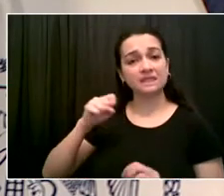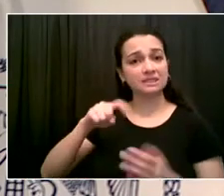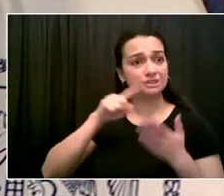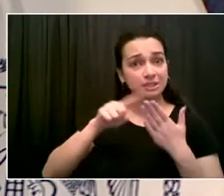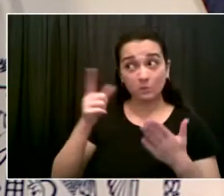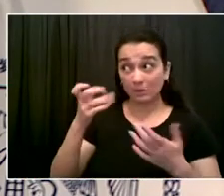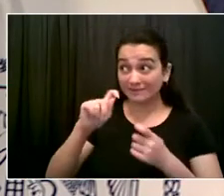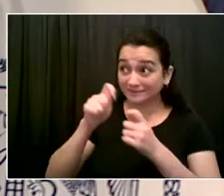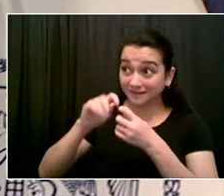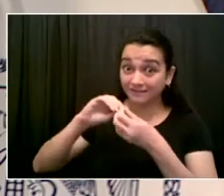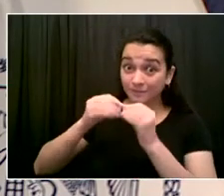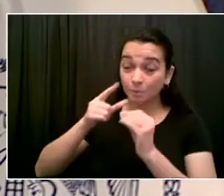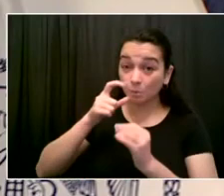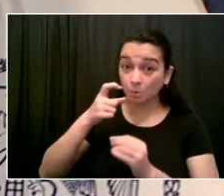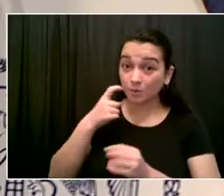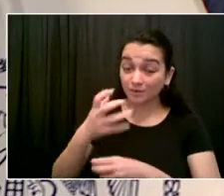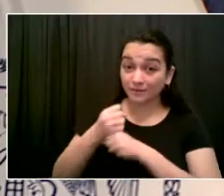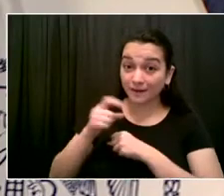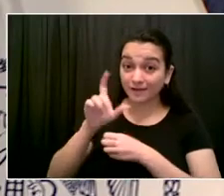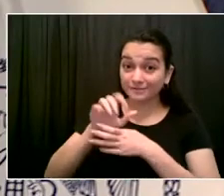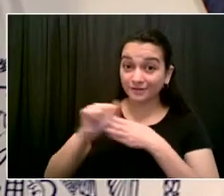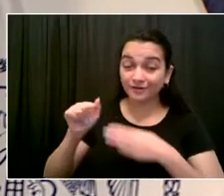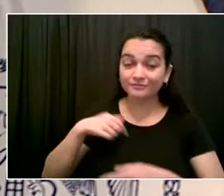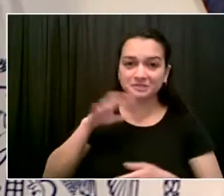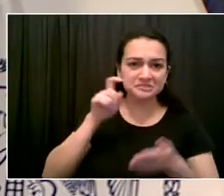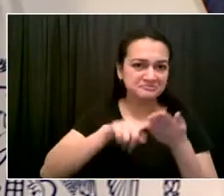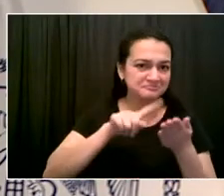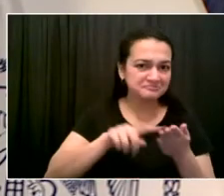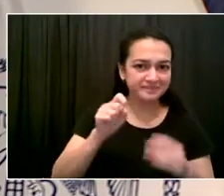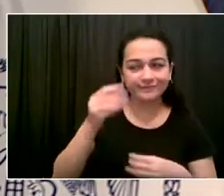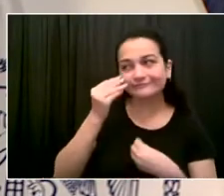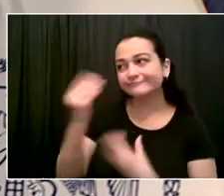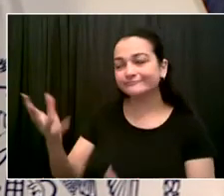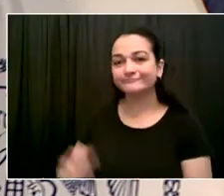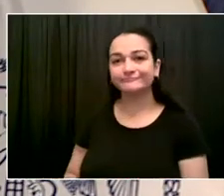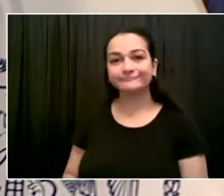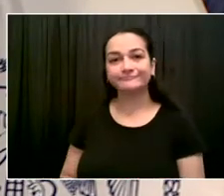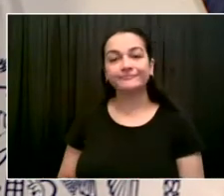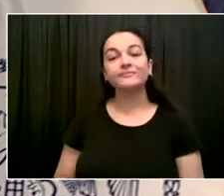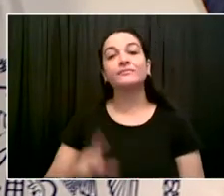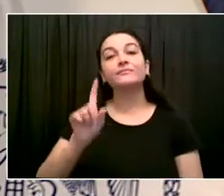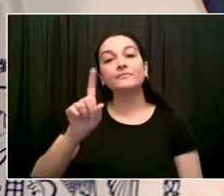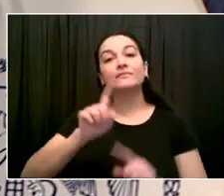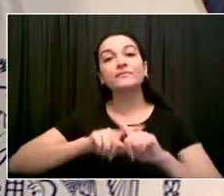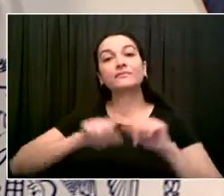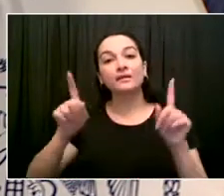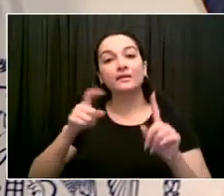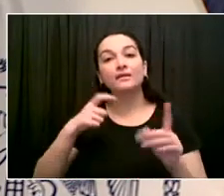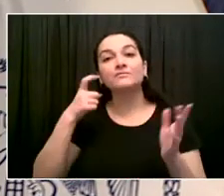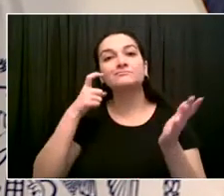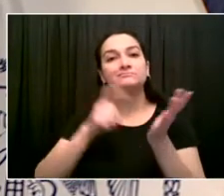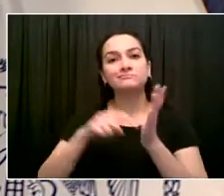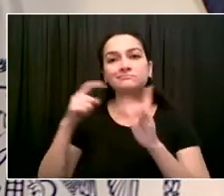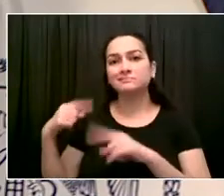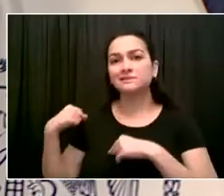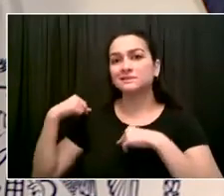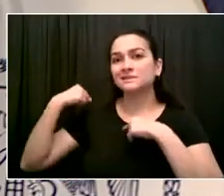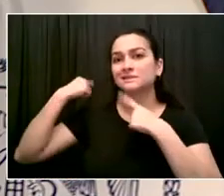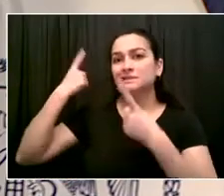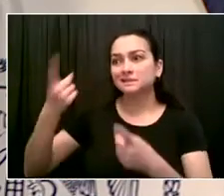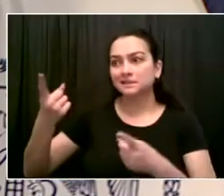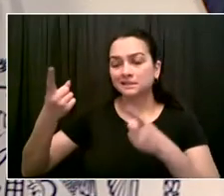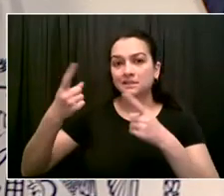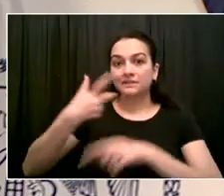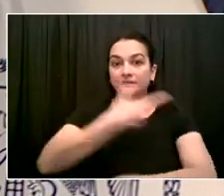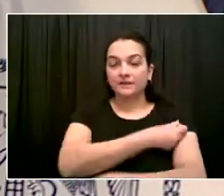days and think that that incentive is a part of it. But I also want to emphasize, Michael, it's incentive on the